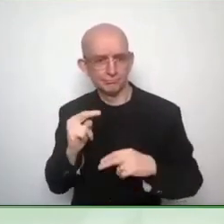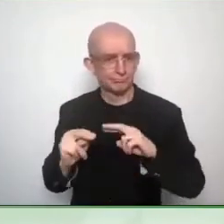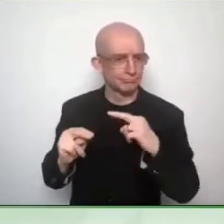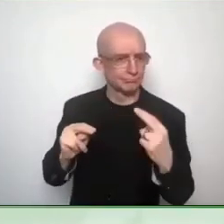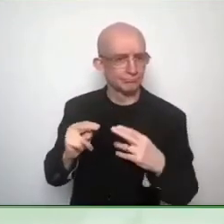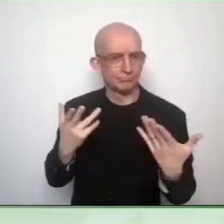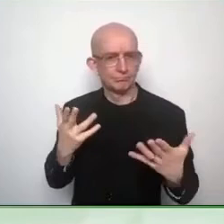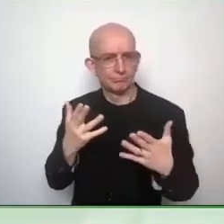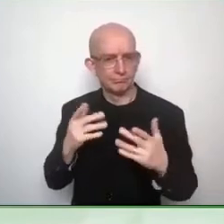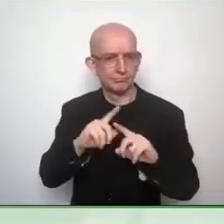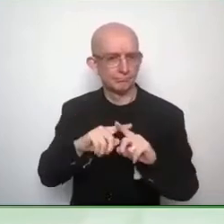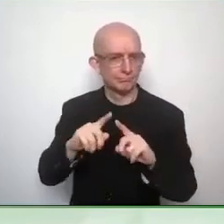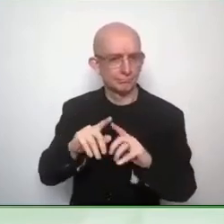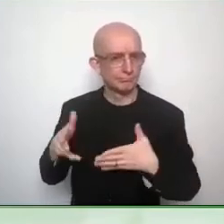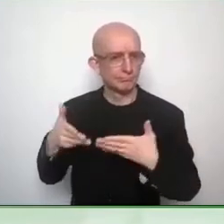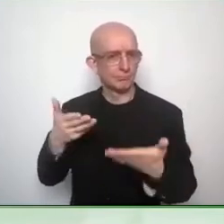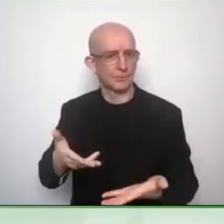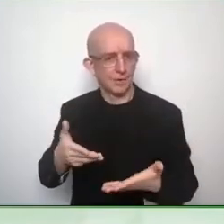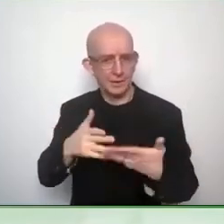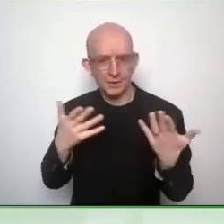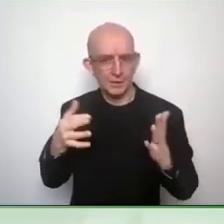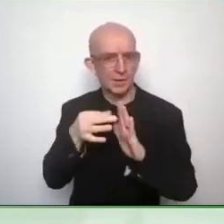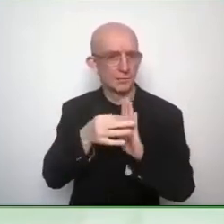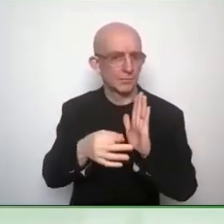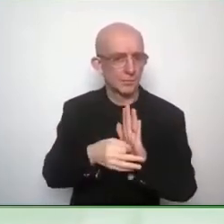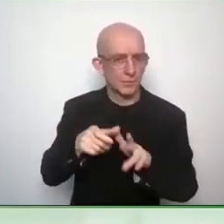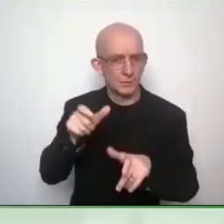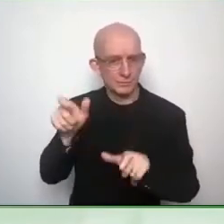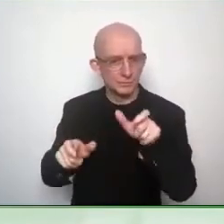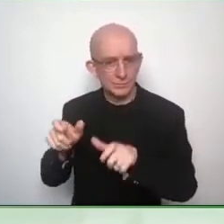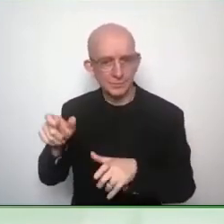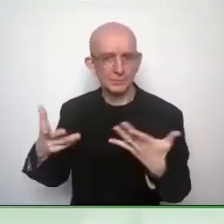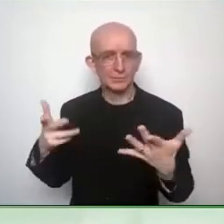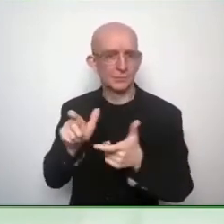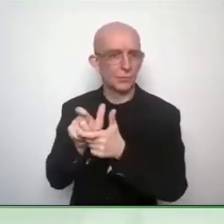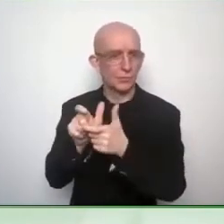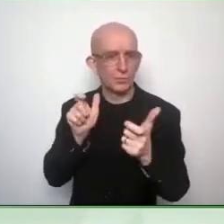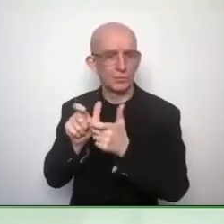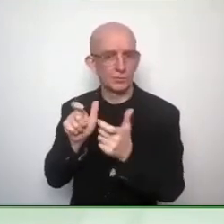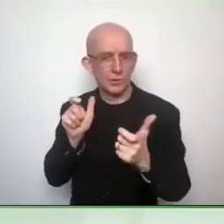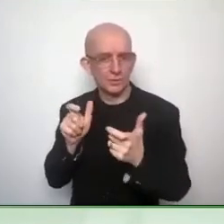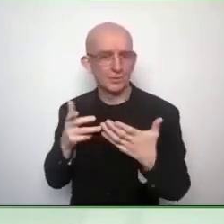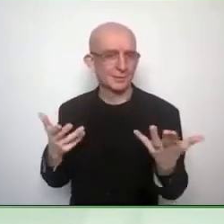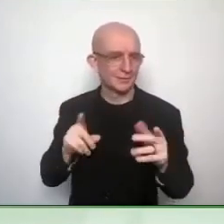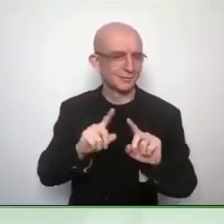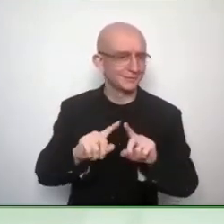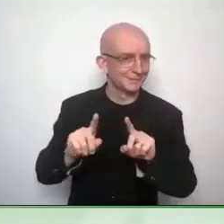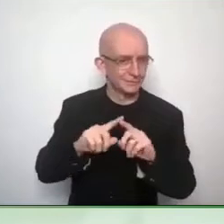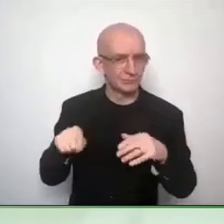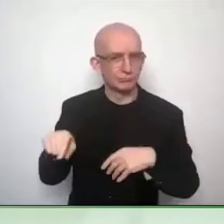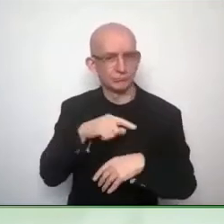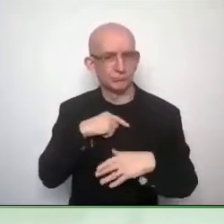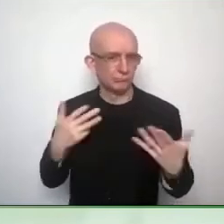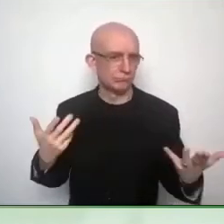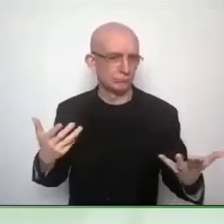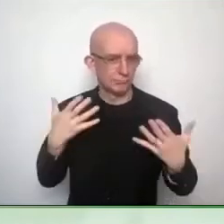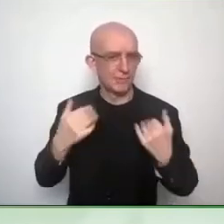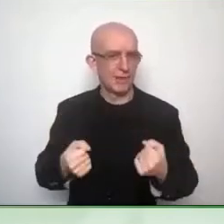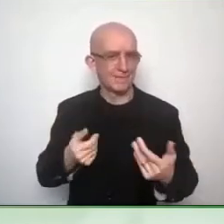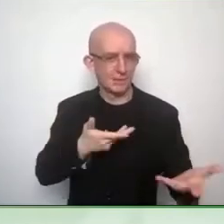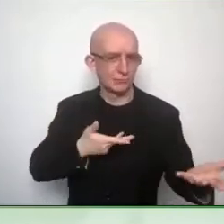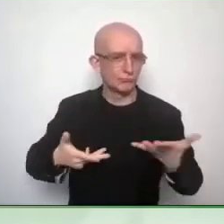I mean, that effective outcomes in furthering the